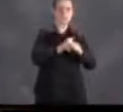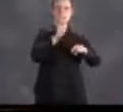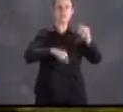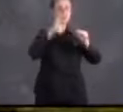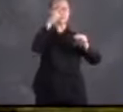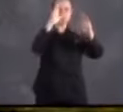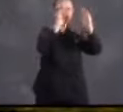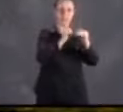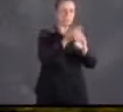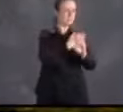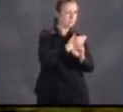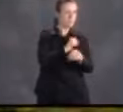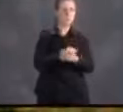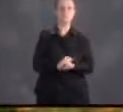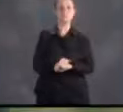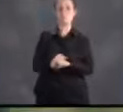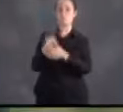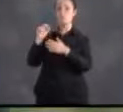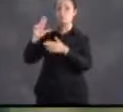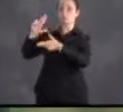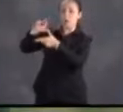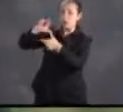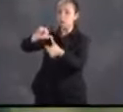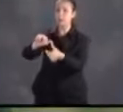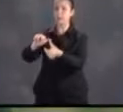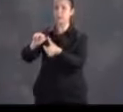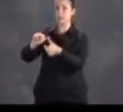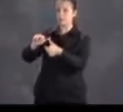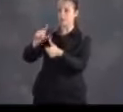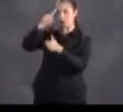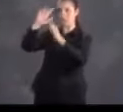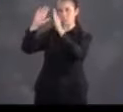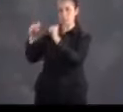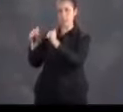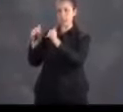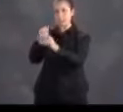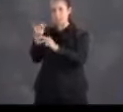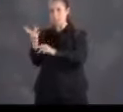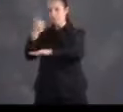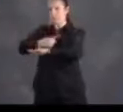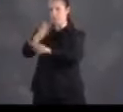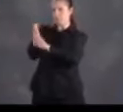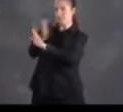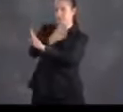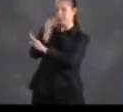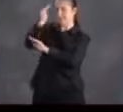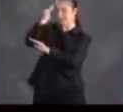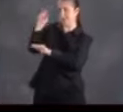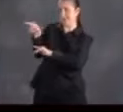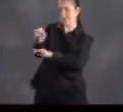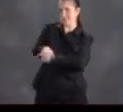explosion to an event that you can see coming for days in advance, such as a hurricane.